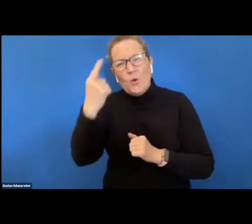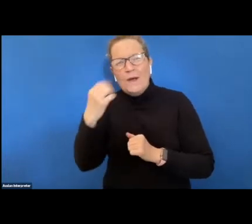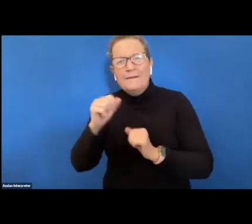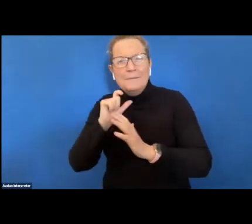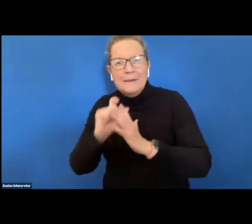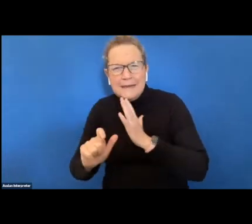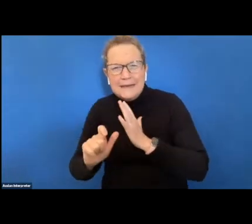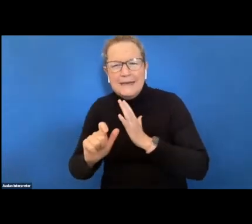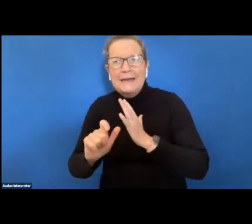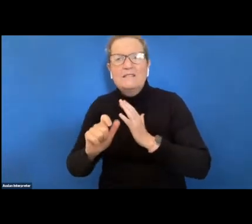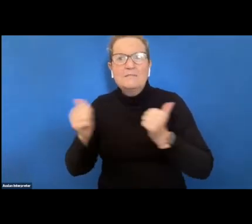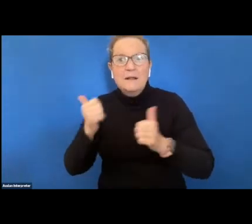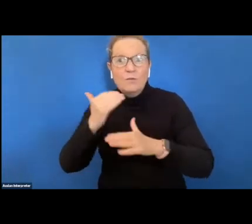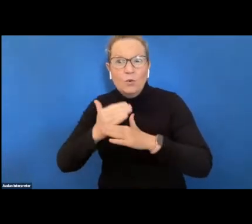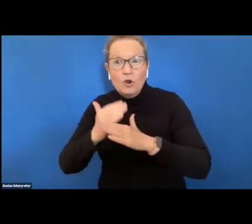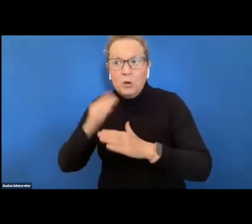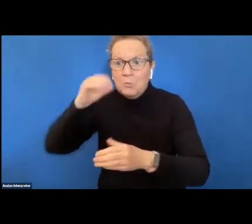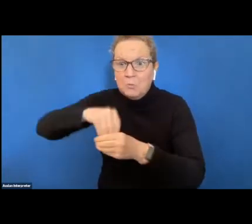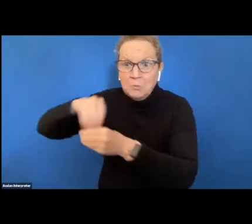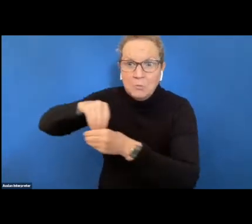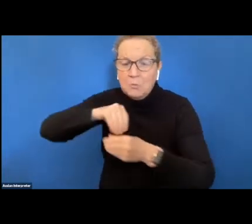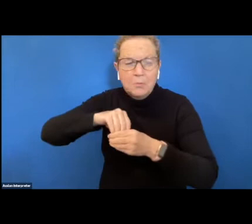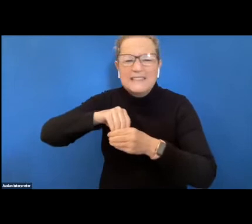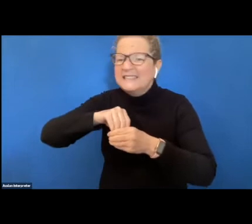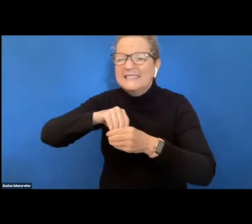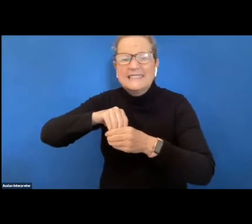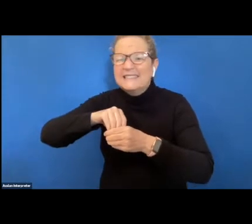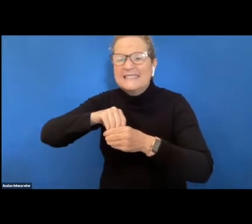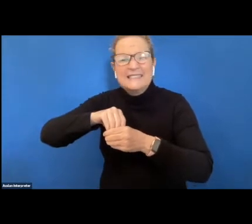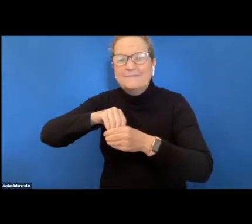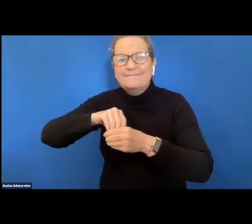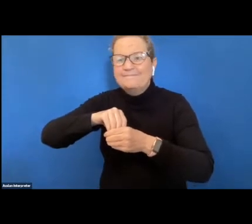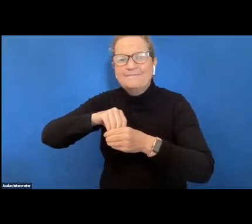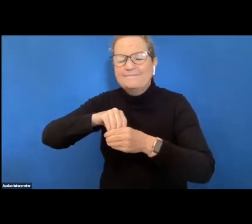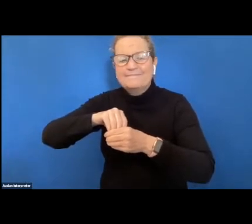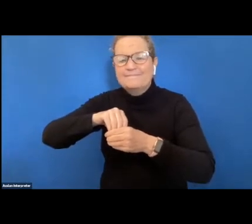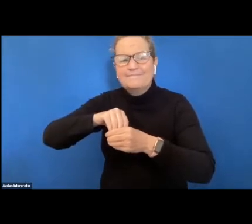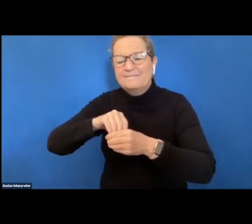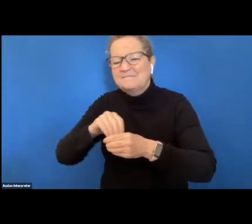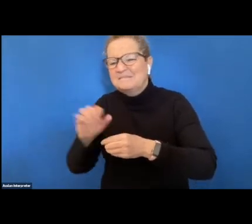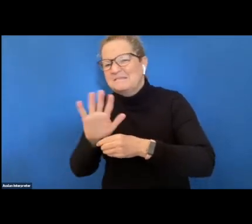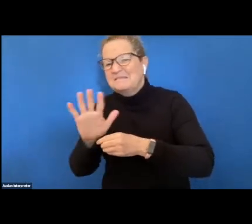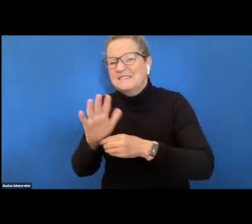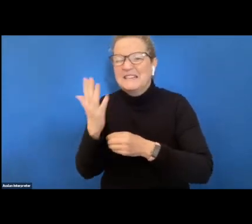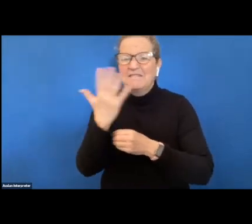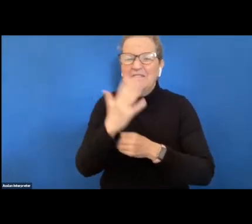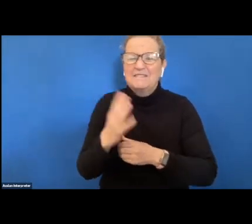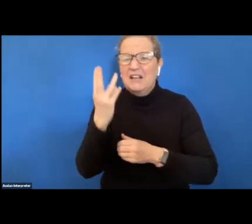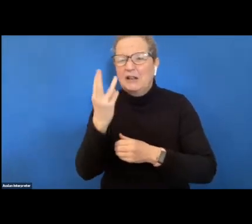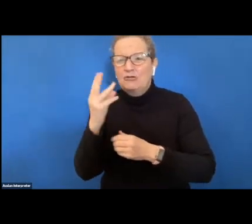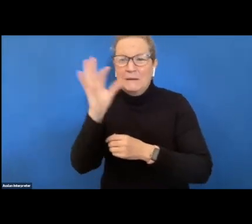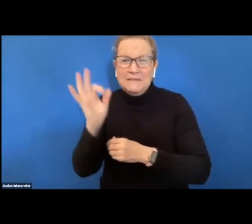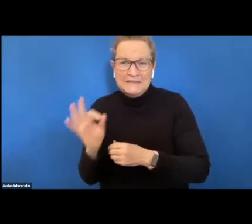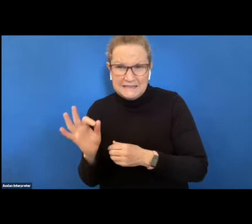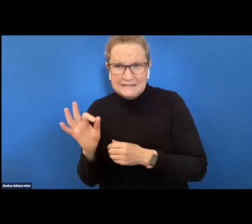underrepresented in labour force participation with numbers consistently hovering around 53 compared